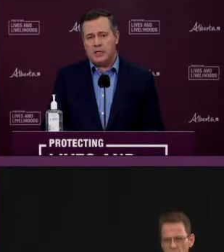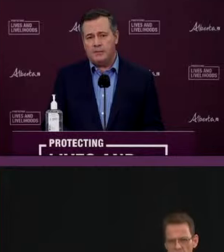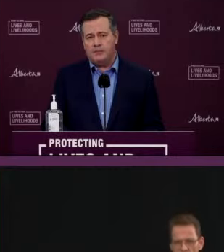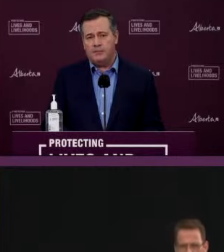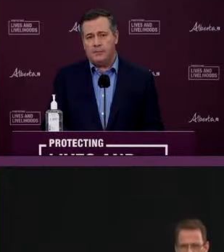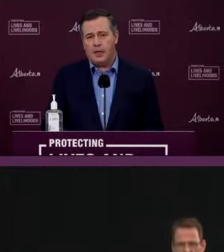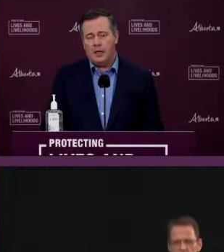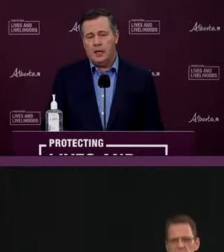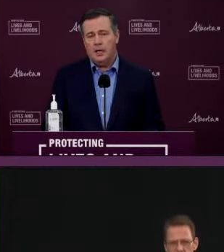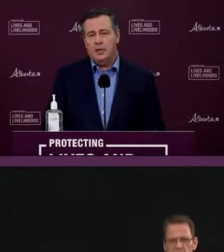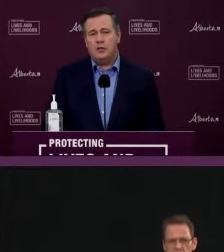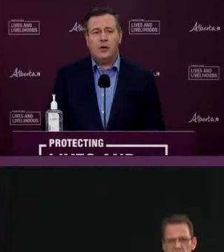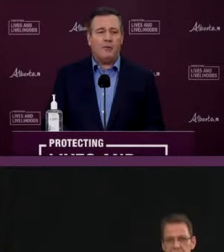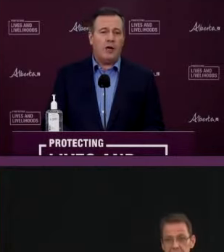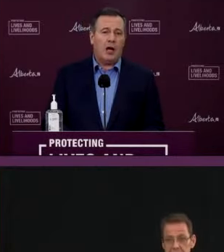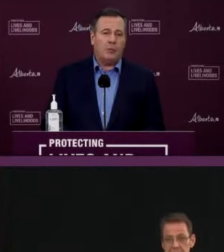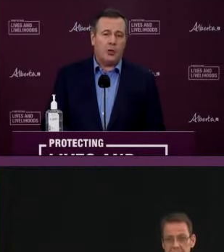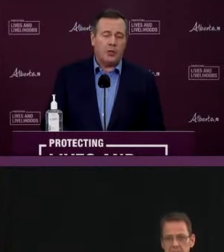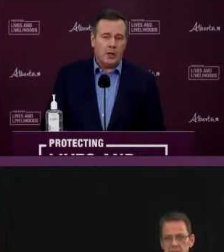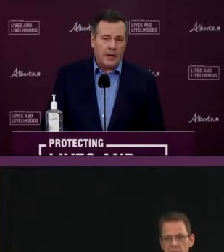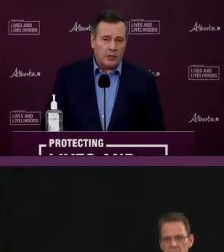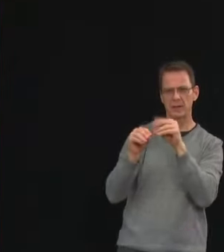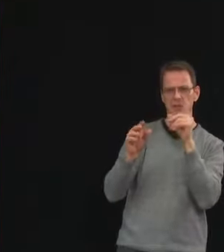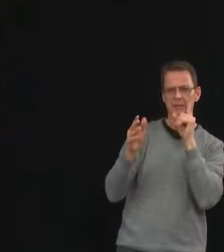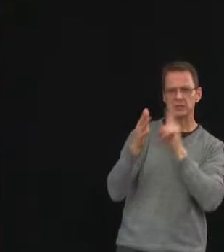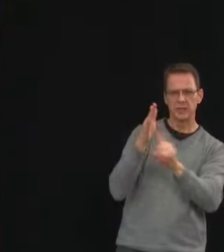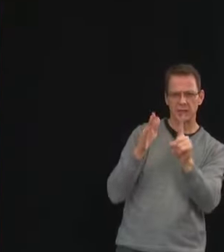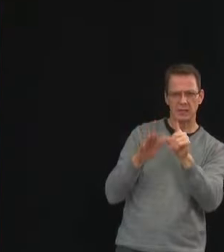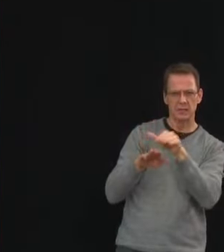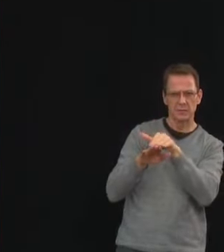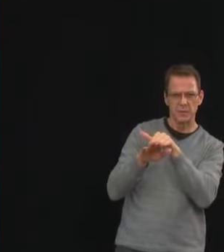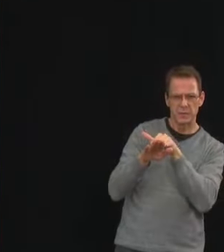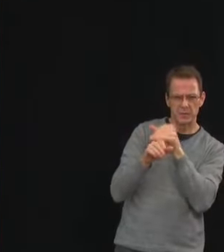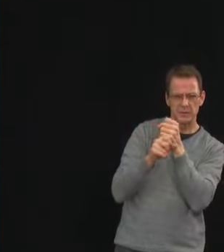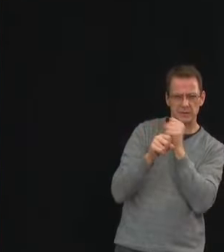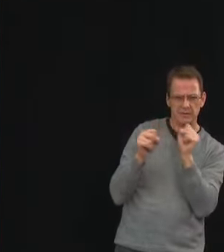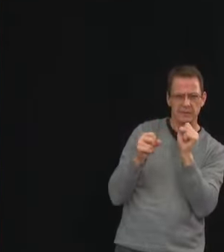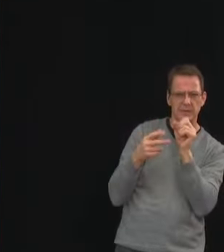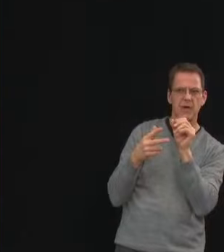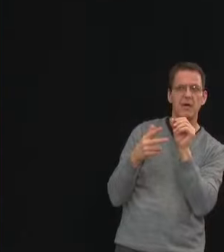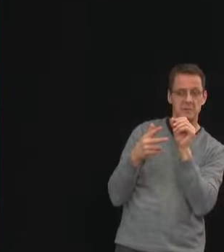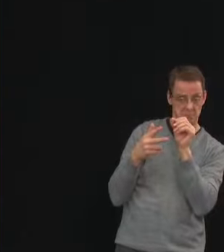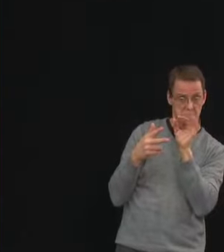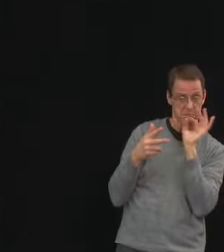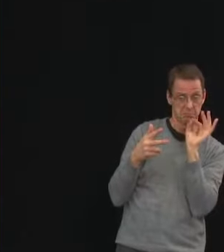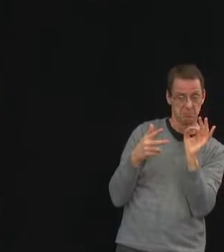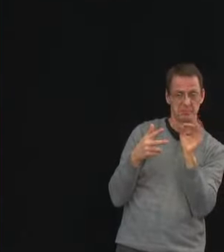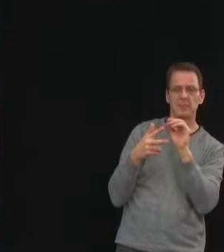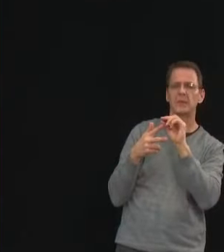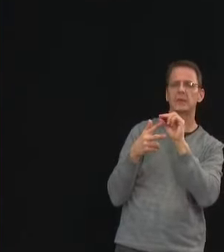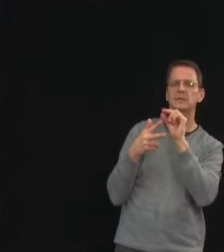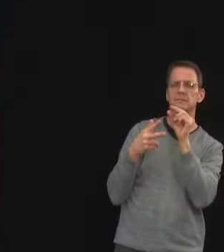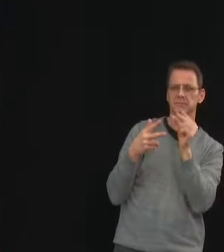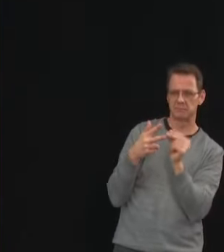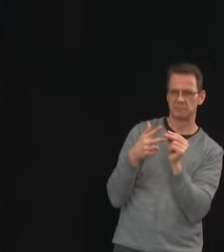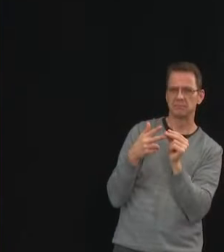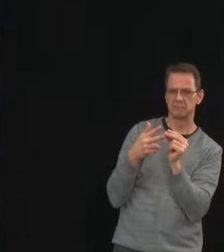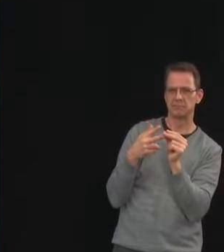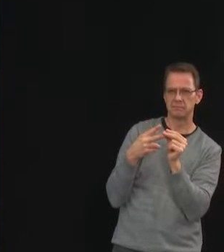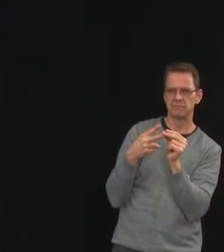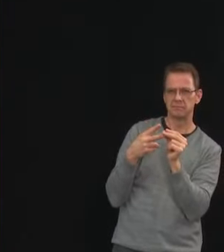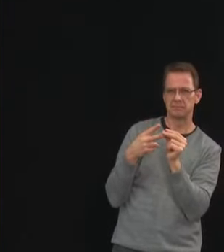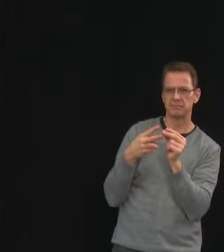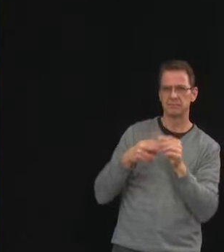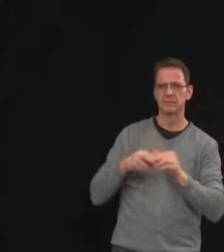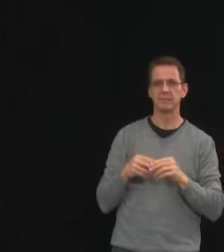public health team. To every Albertan that is worried that we're moving too slowly and who longs for life to get back to the way things